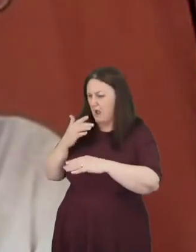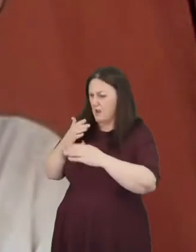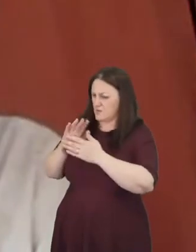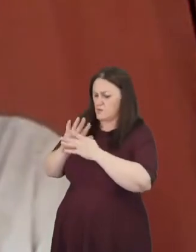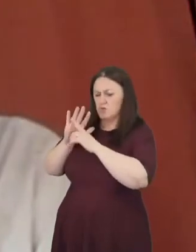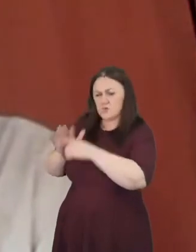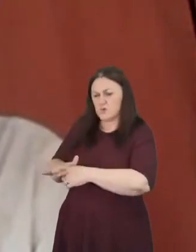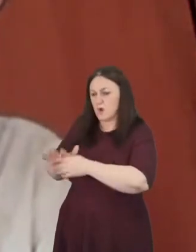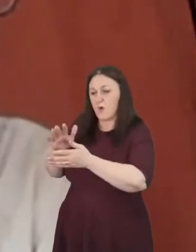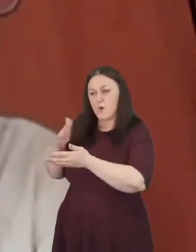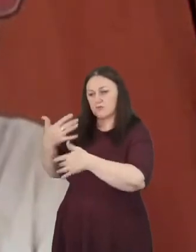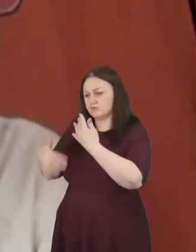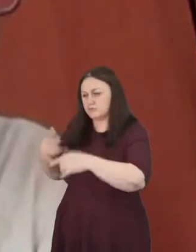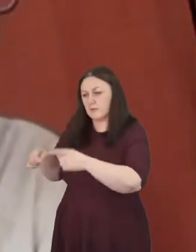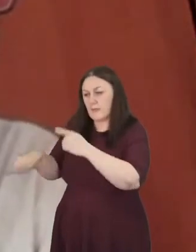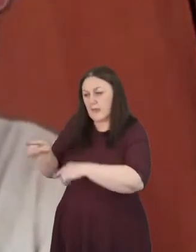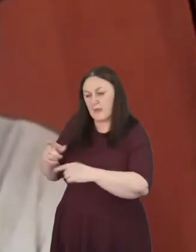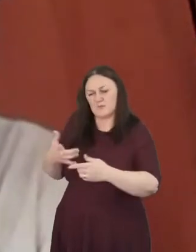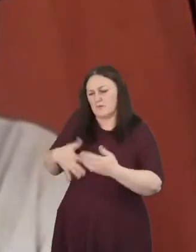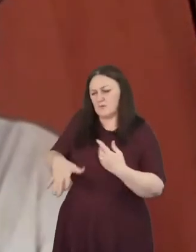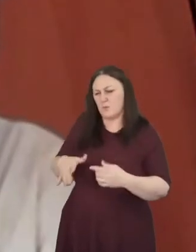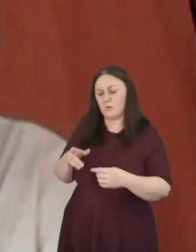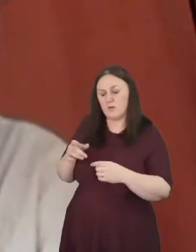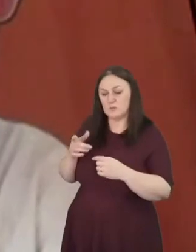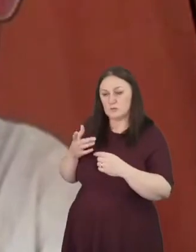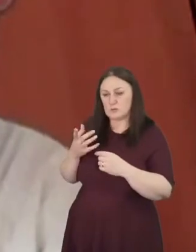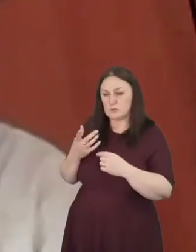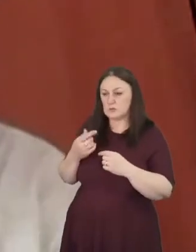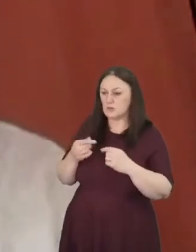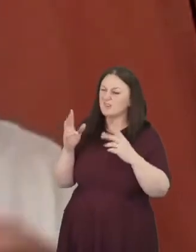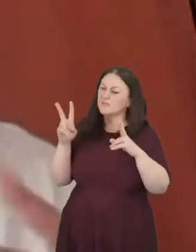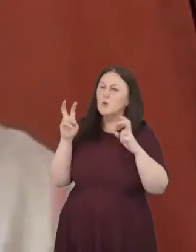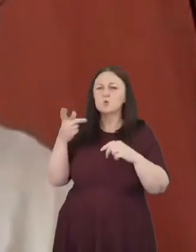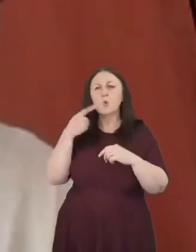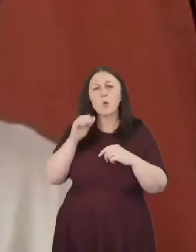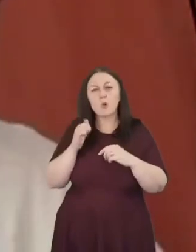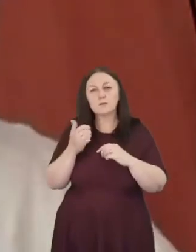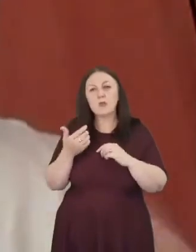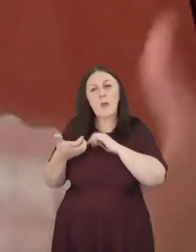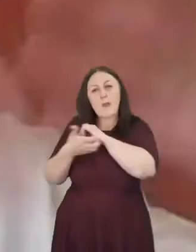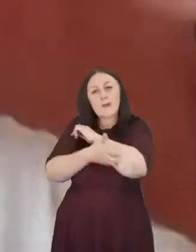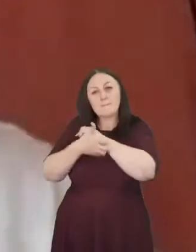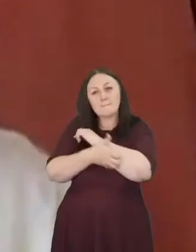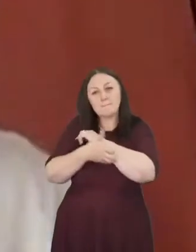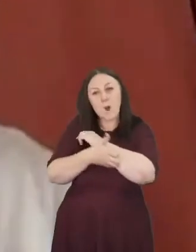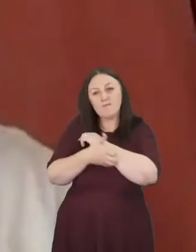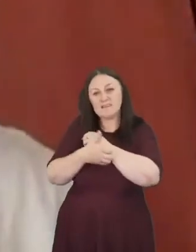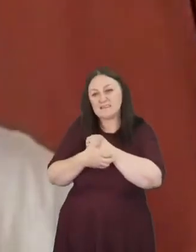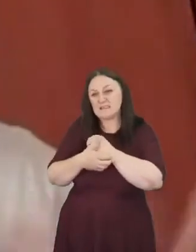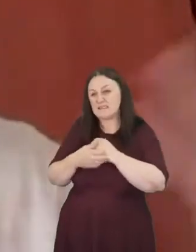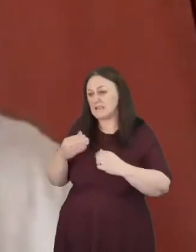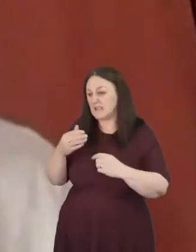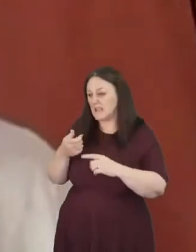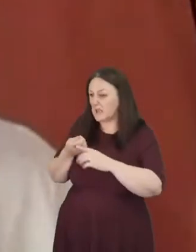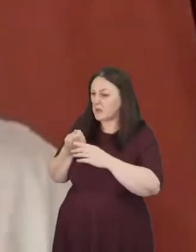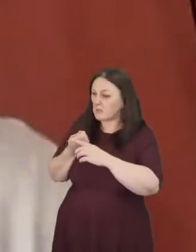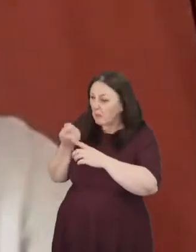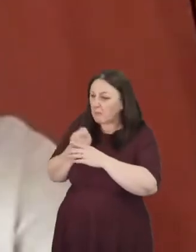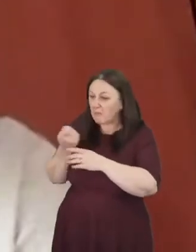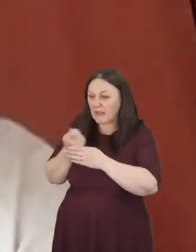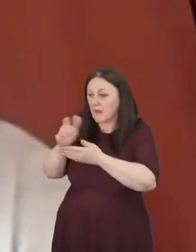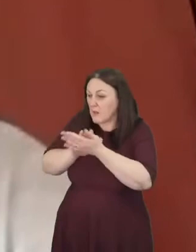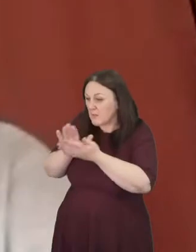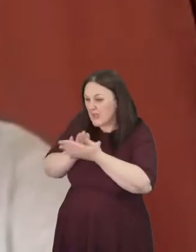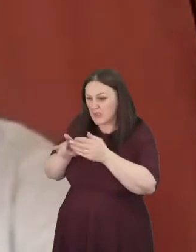exploit or as some of my friends call it poverty pimping you know you don't want to um raise your funding and